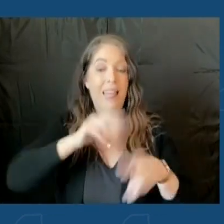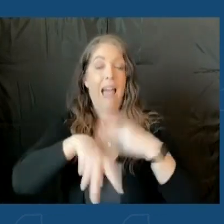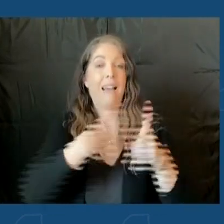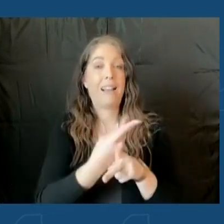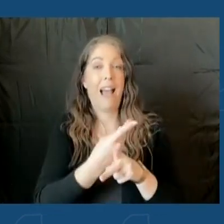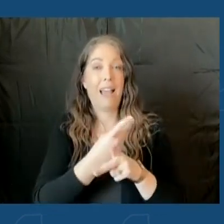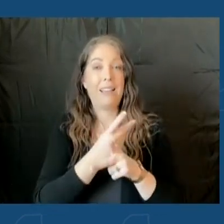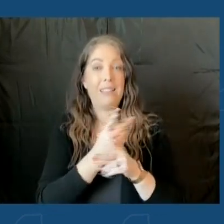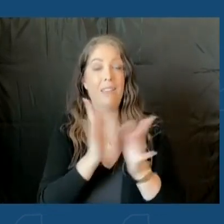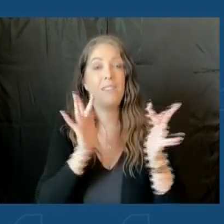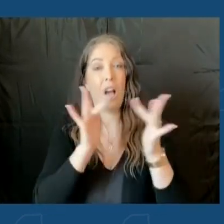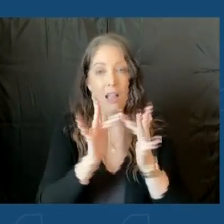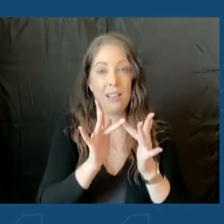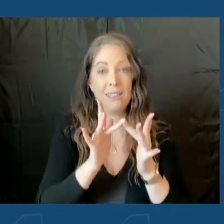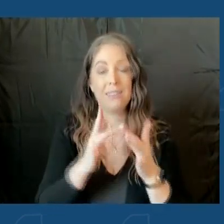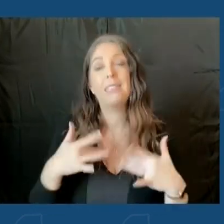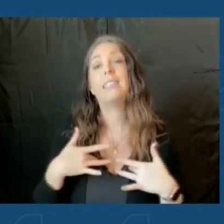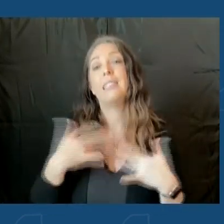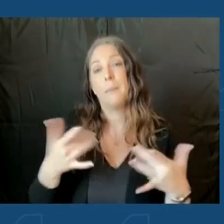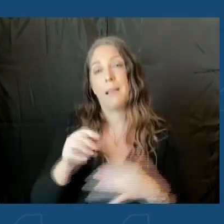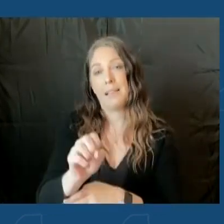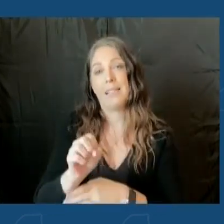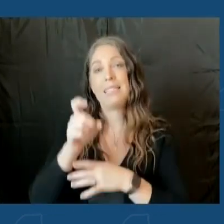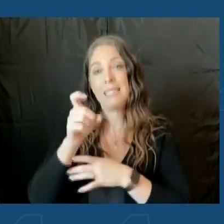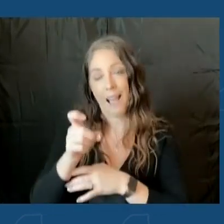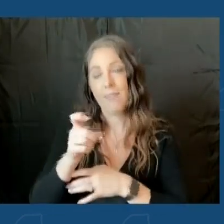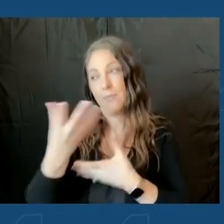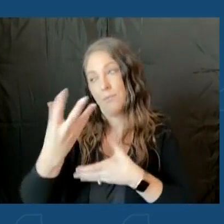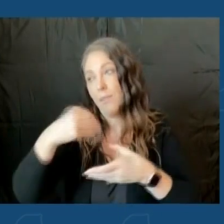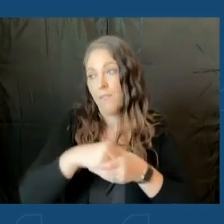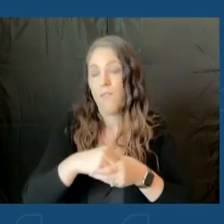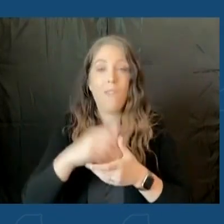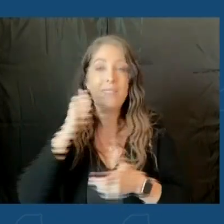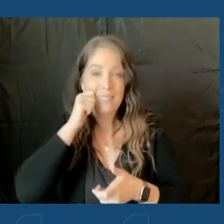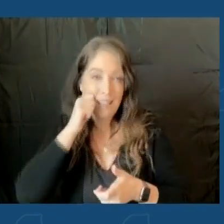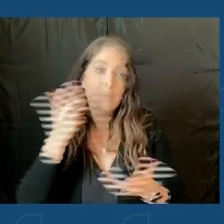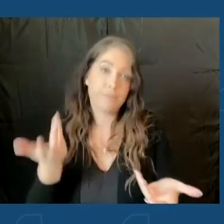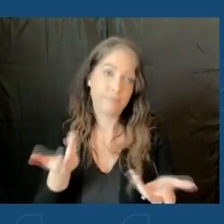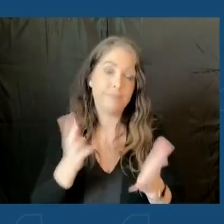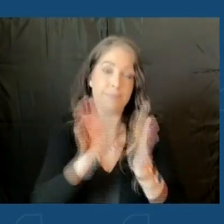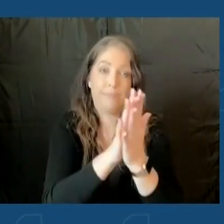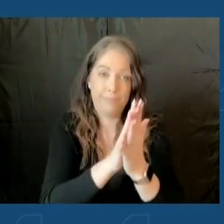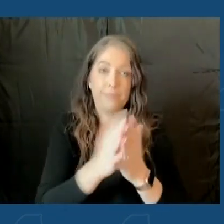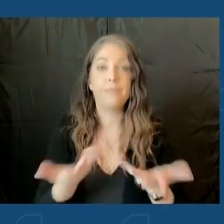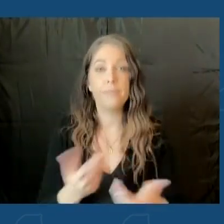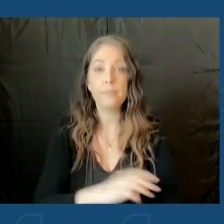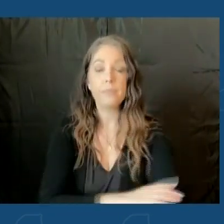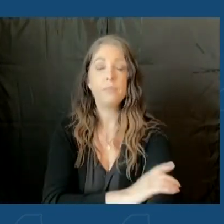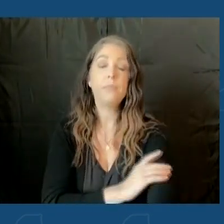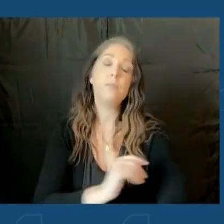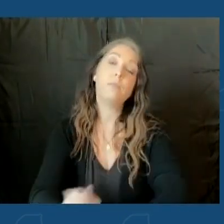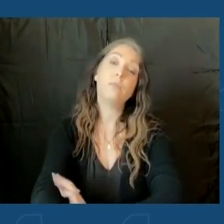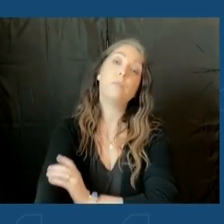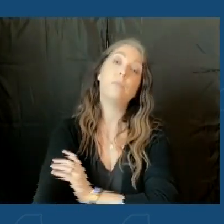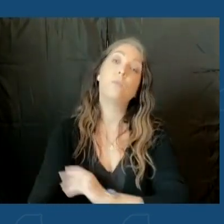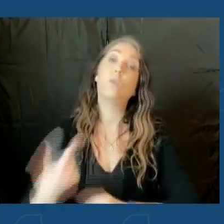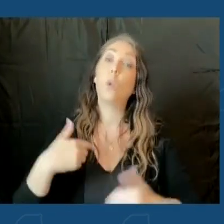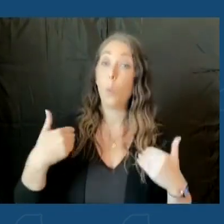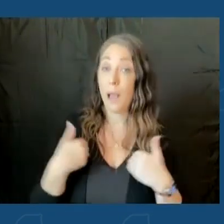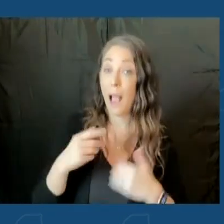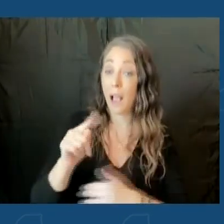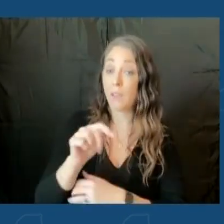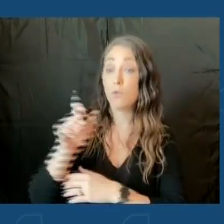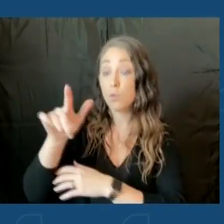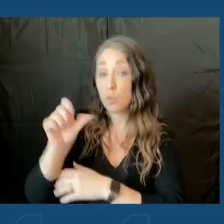which is often sex, which involves, obviously, skin-to-skin, face-to-face contact. So we have tools that we did